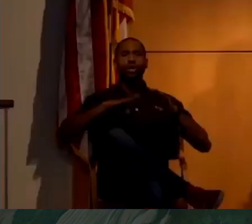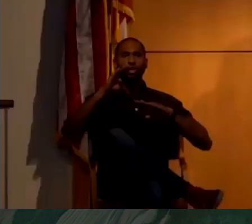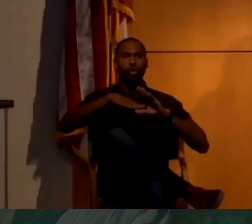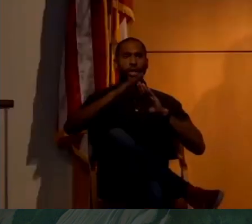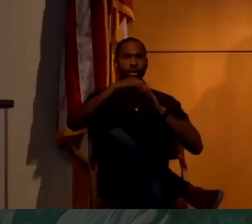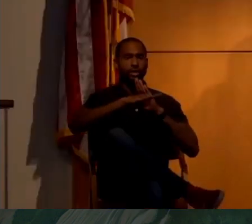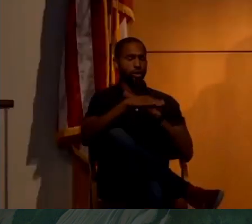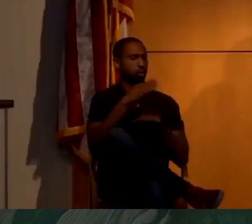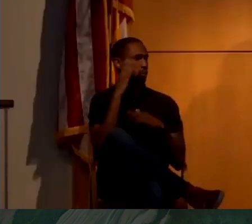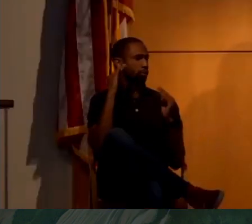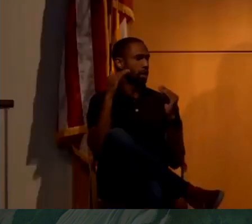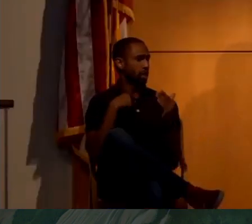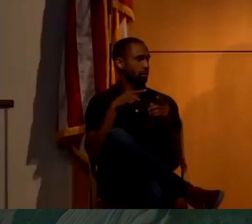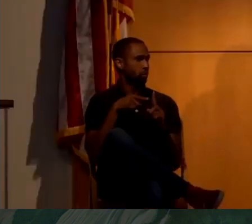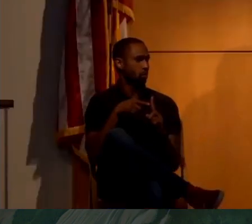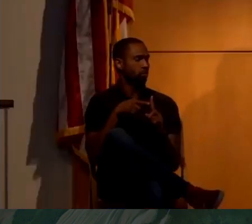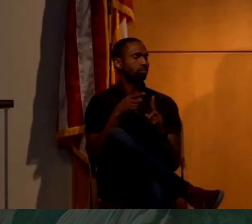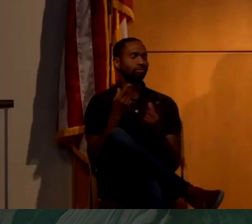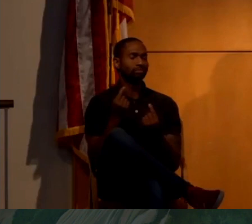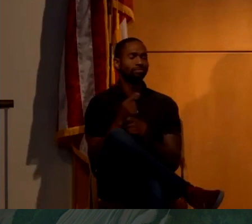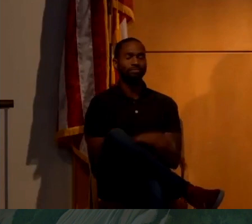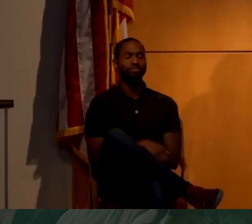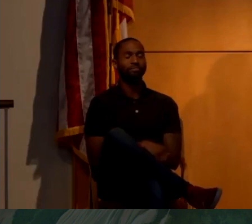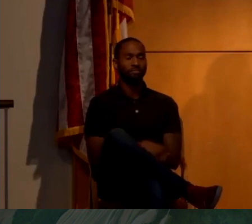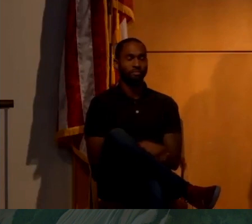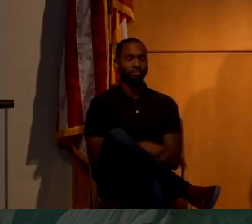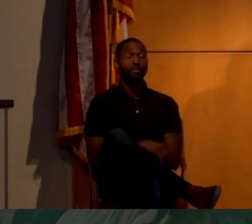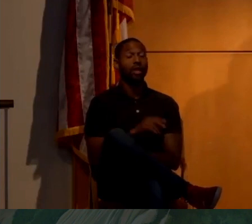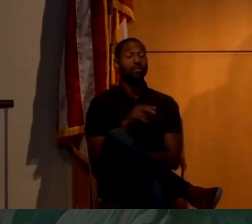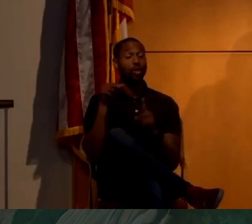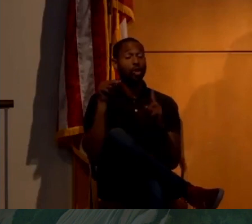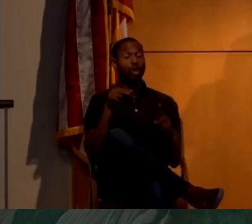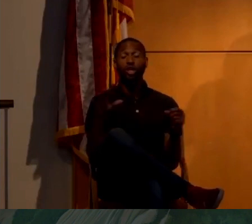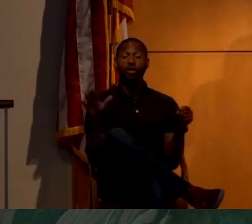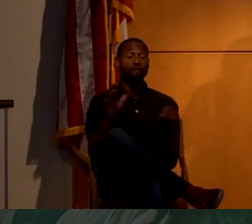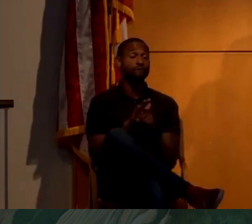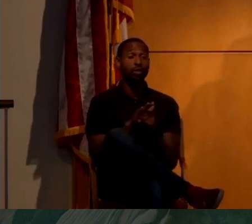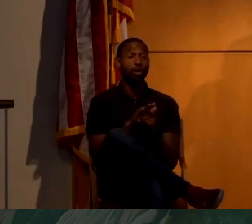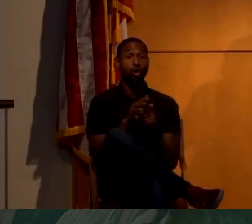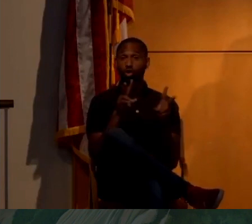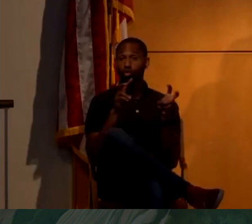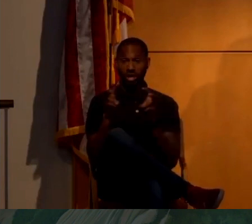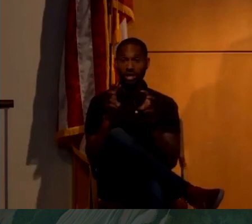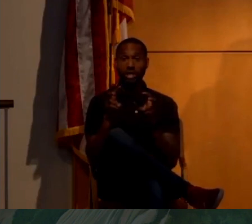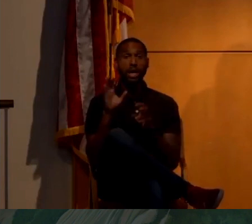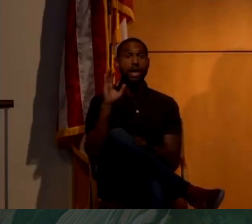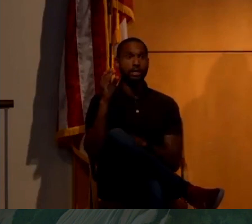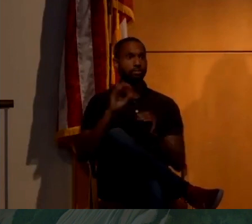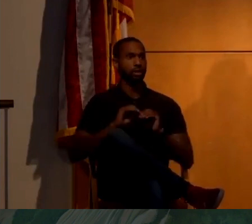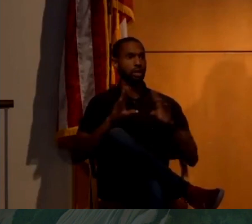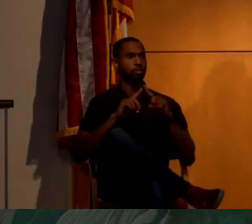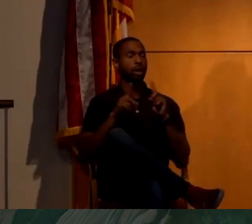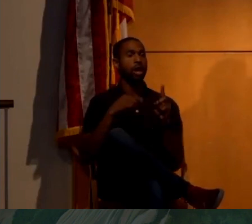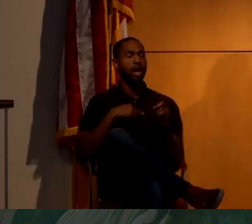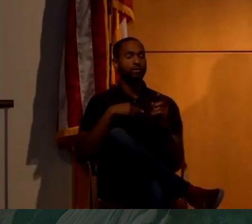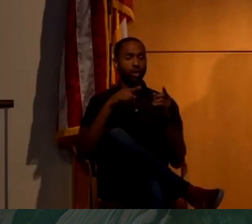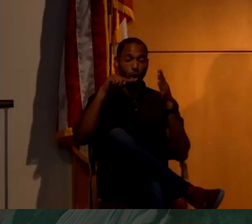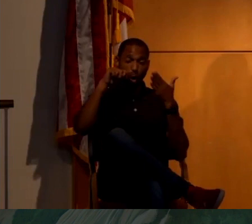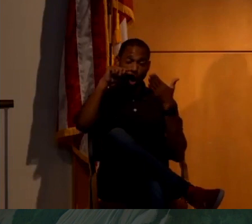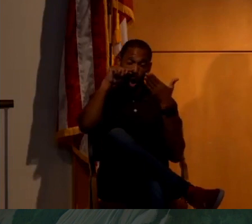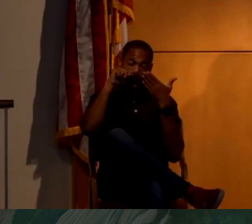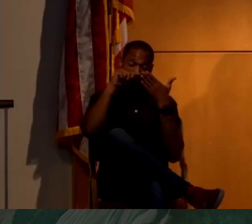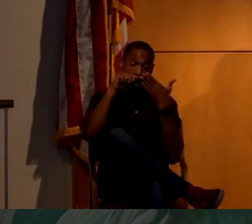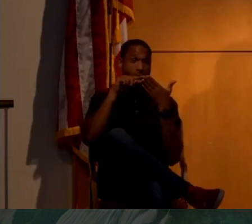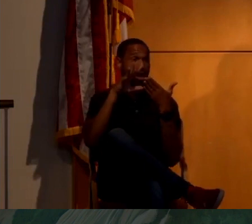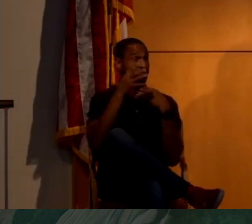at some point that, uh, yet you can, when you look at the entire trend, yeah, the trend seems to be clear, but if you go in really, really tight